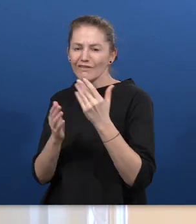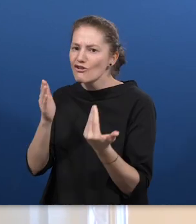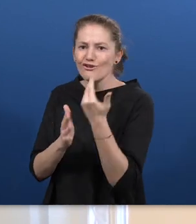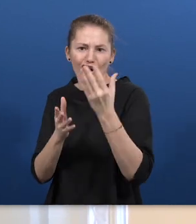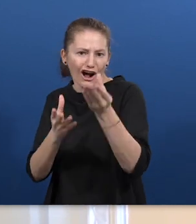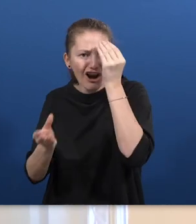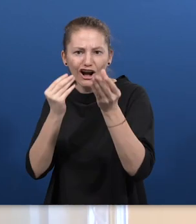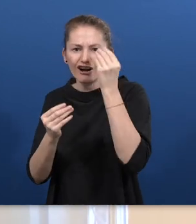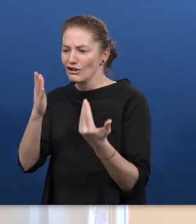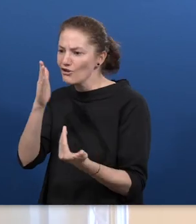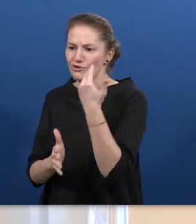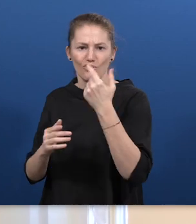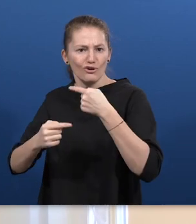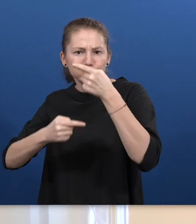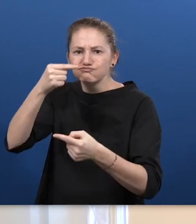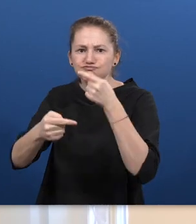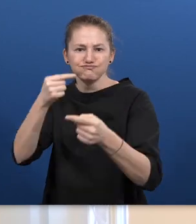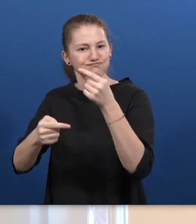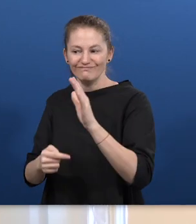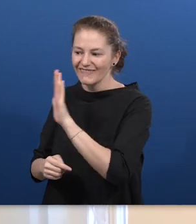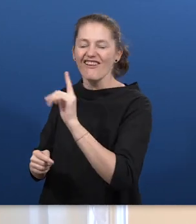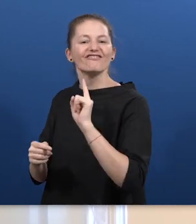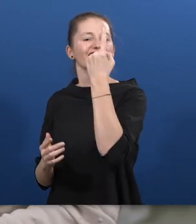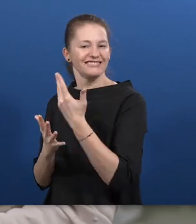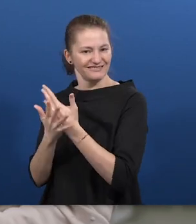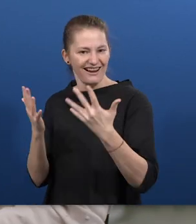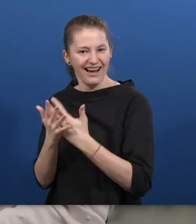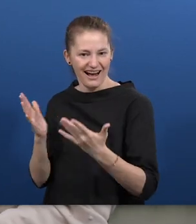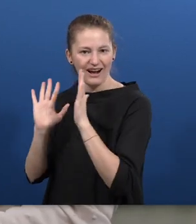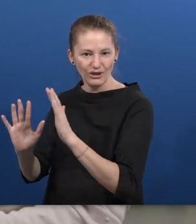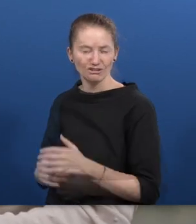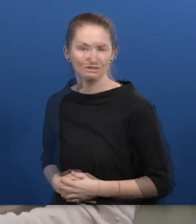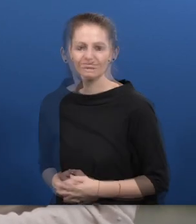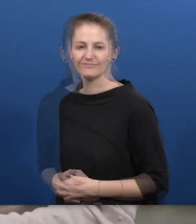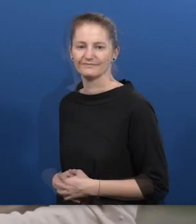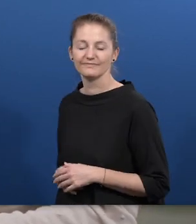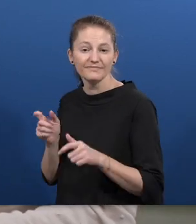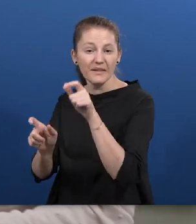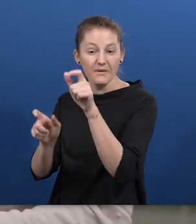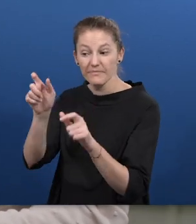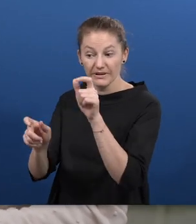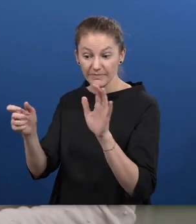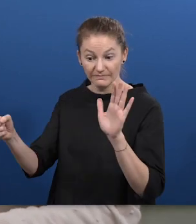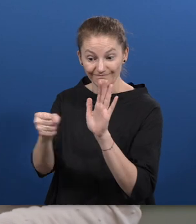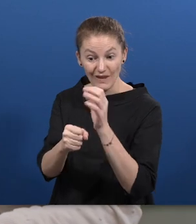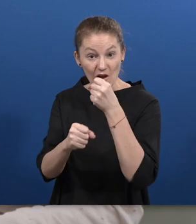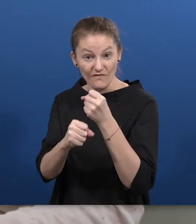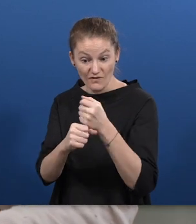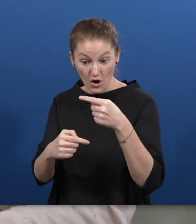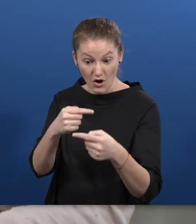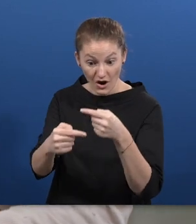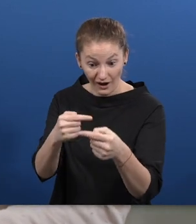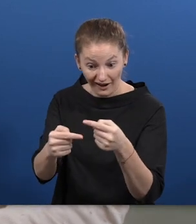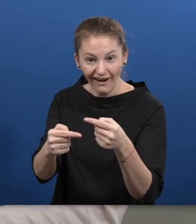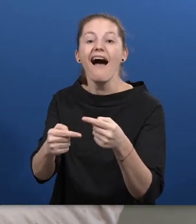content at their own pace in their first language. When integrated in the working environment, there is also a need for